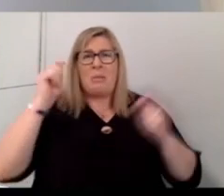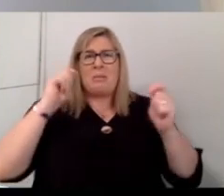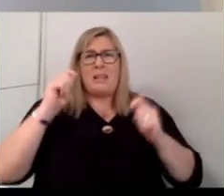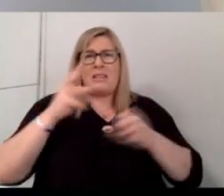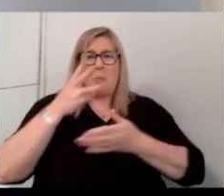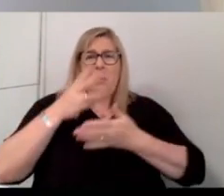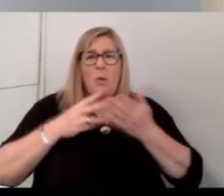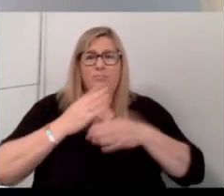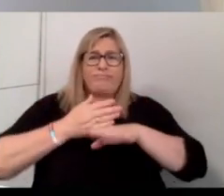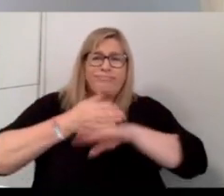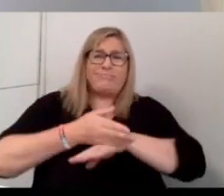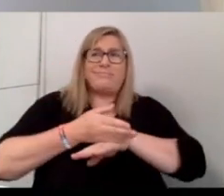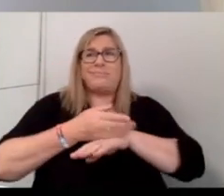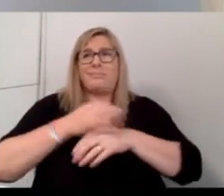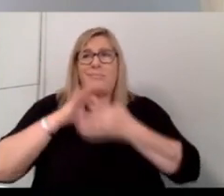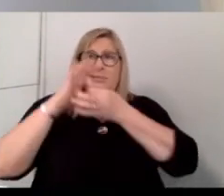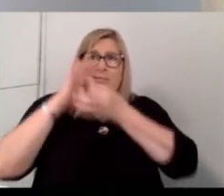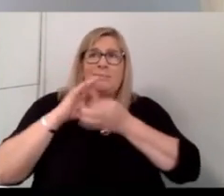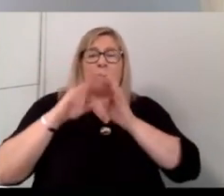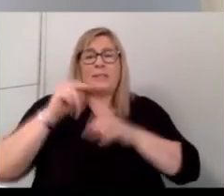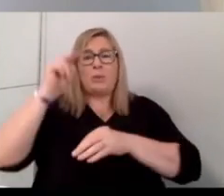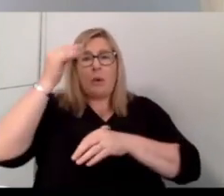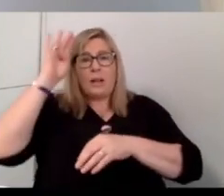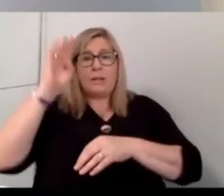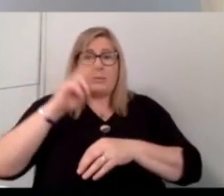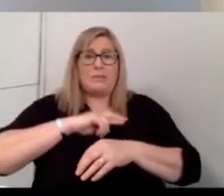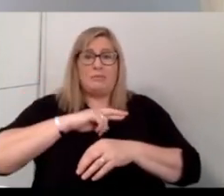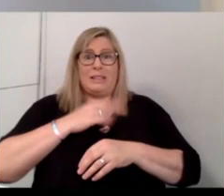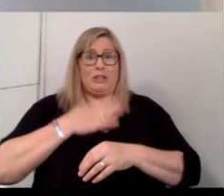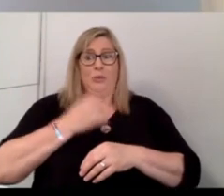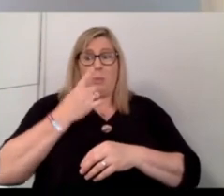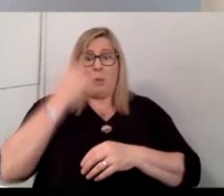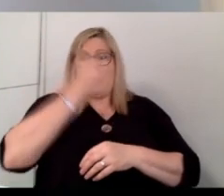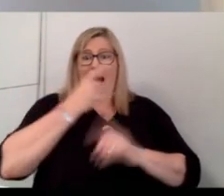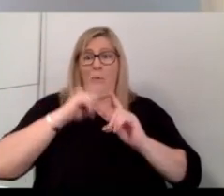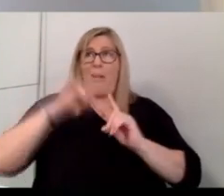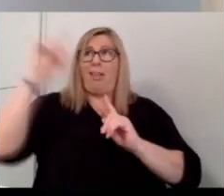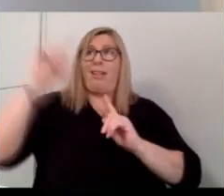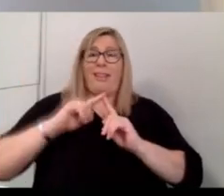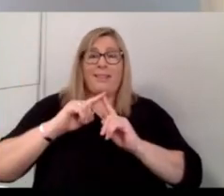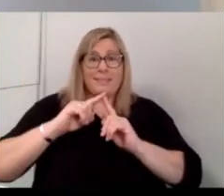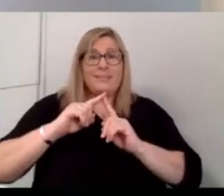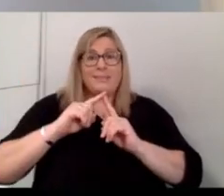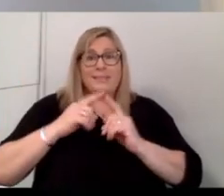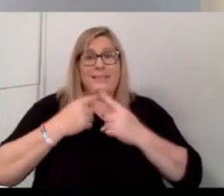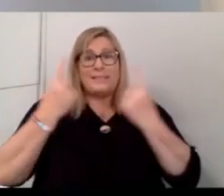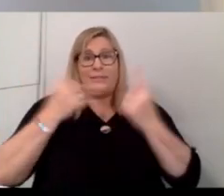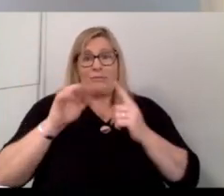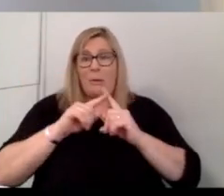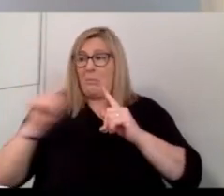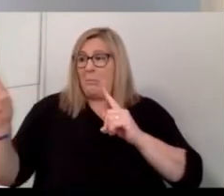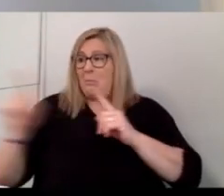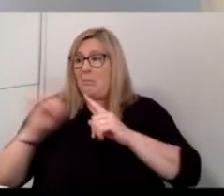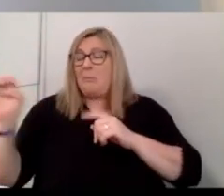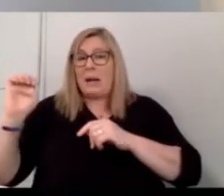emphasis on Northern Ireland when it's literally, for me, an hour up the road, you know, compared to going across England or mainland Britain. So I think it's